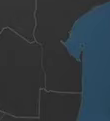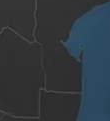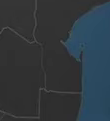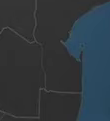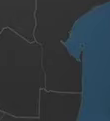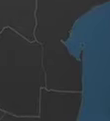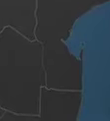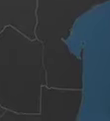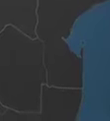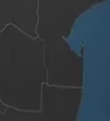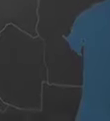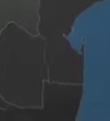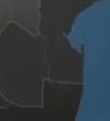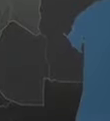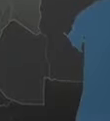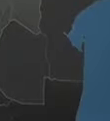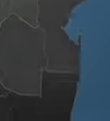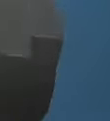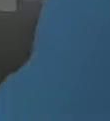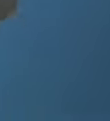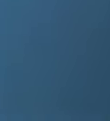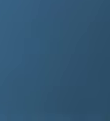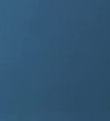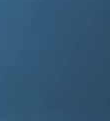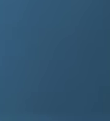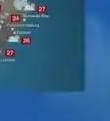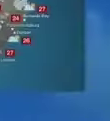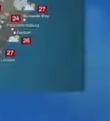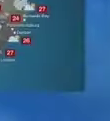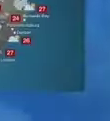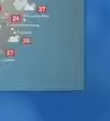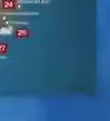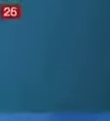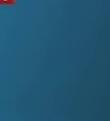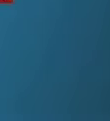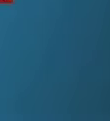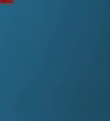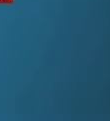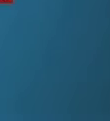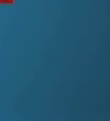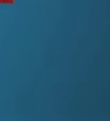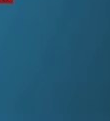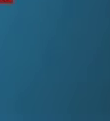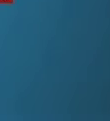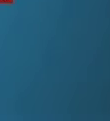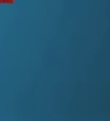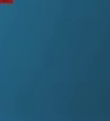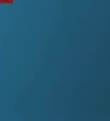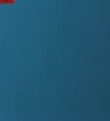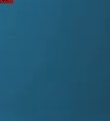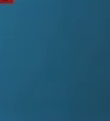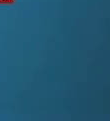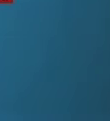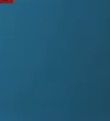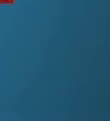temperatures Pretoria Making it to around 29 degrees Now here's looking ahead To your Saturday We are going to see Stormy weather